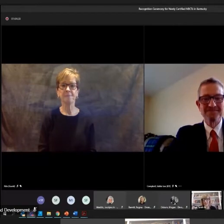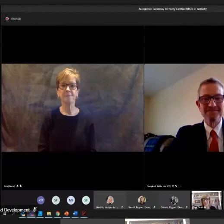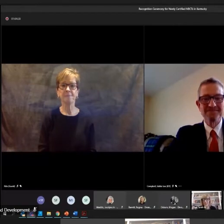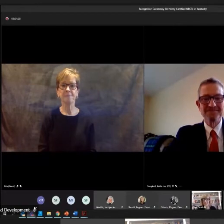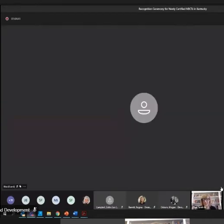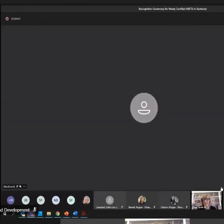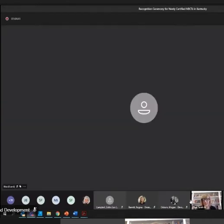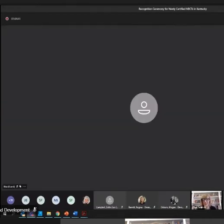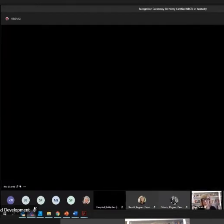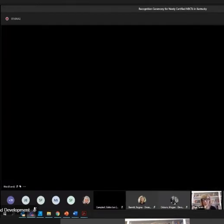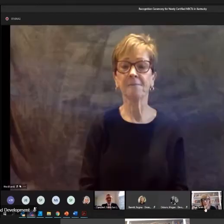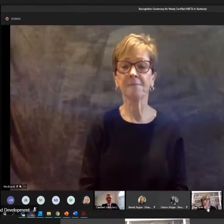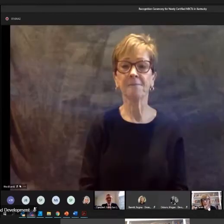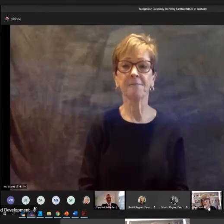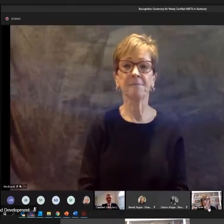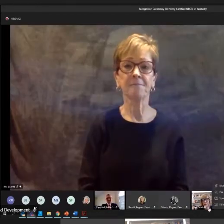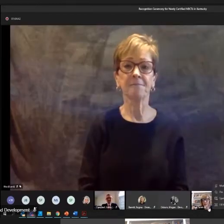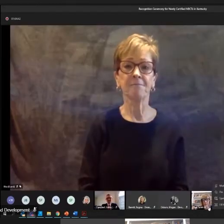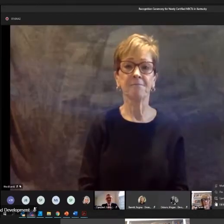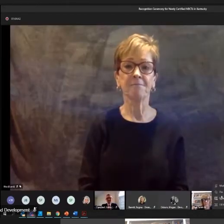Well, thank you so much, Eddie.